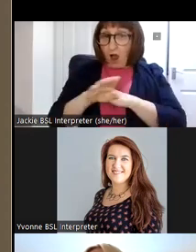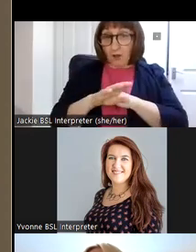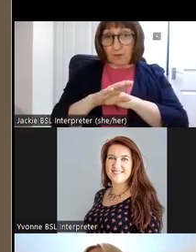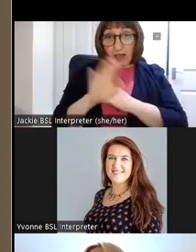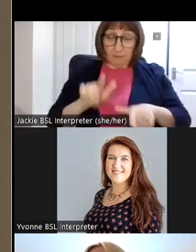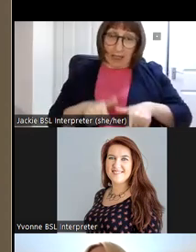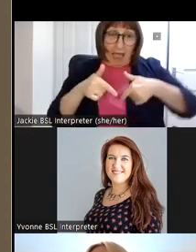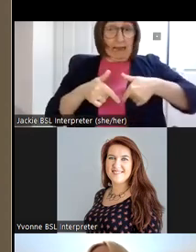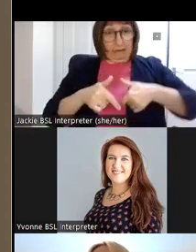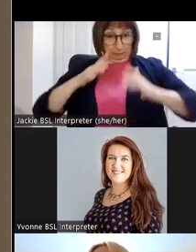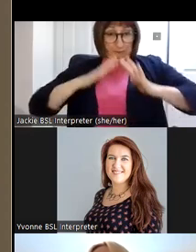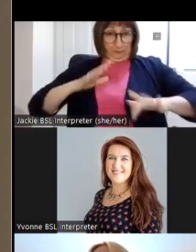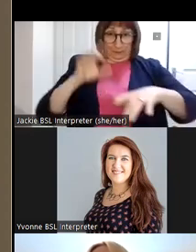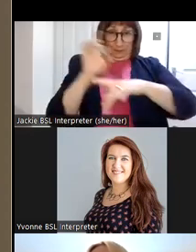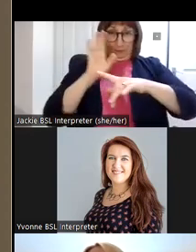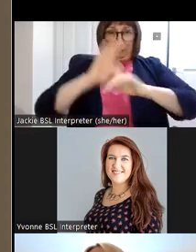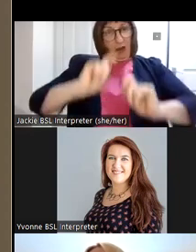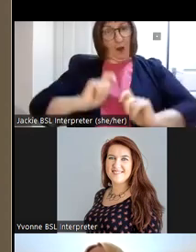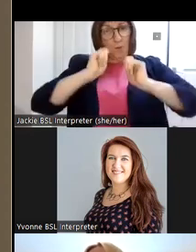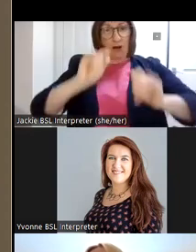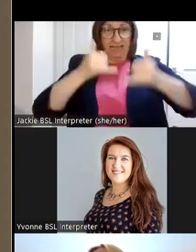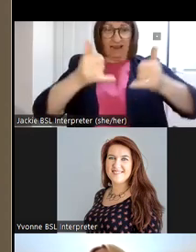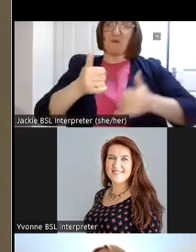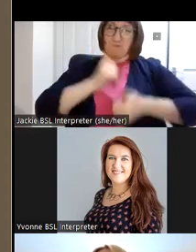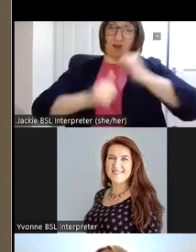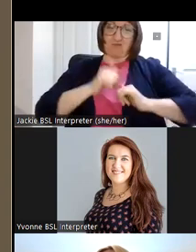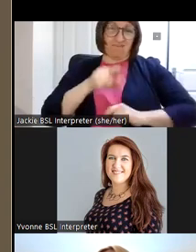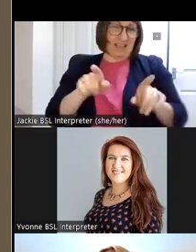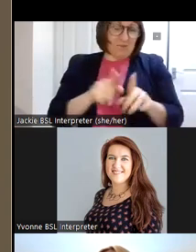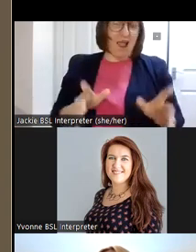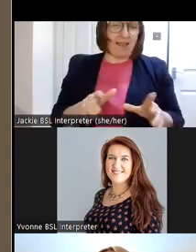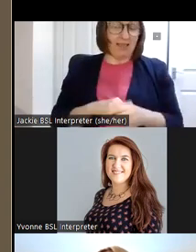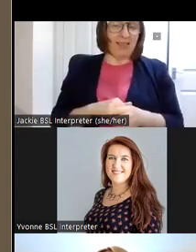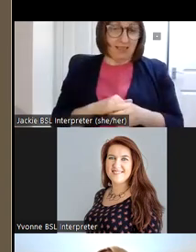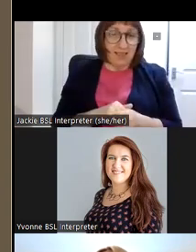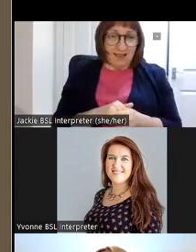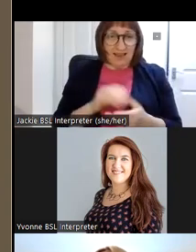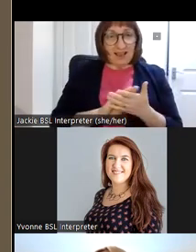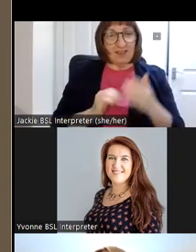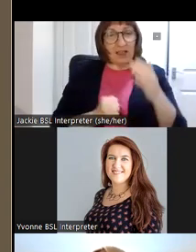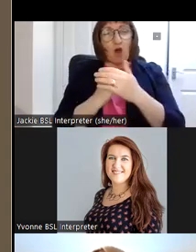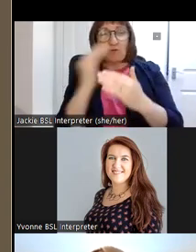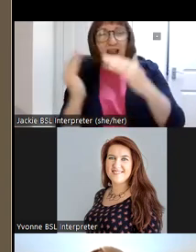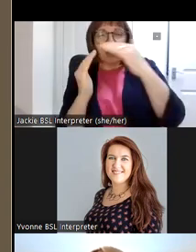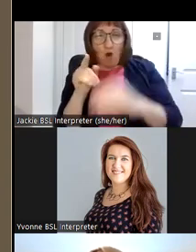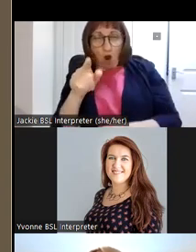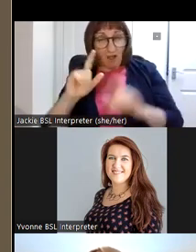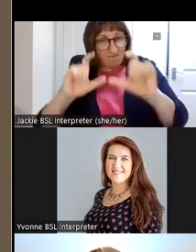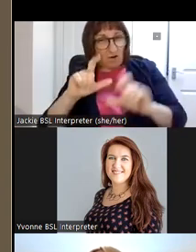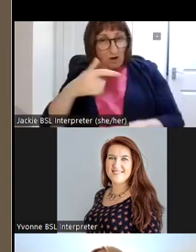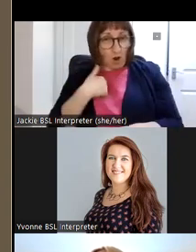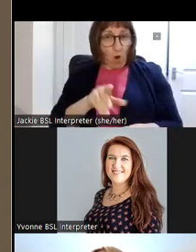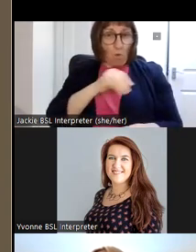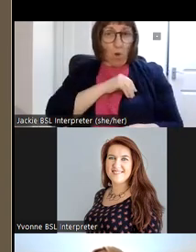heels at uh award ceremonies which we're very proud of um and the top right hand corner there was when we won